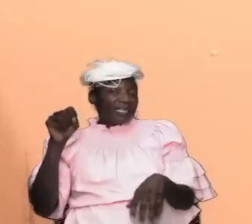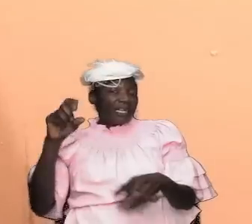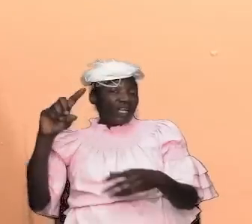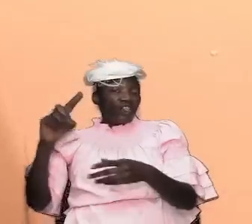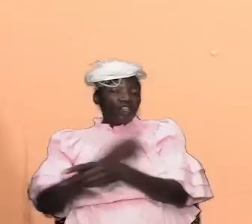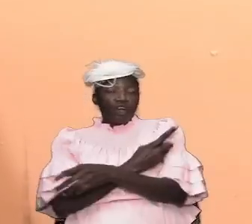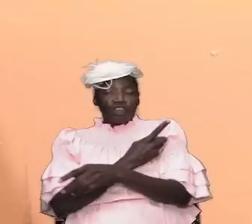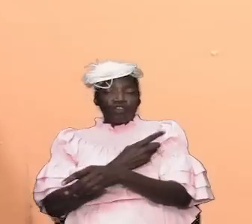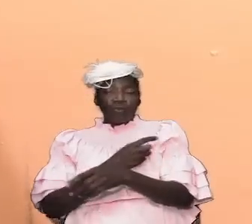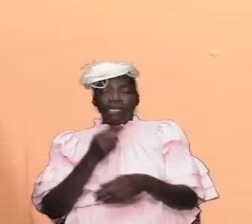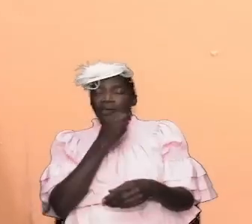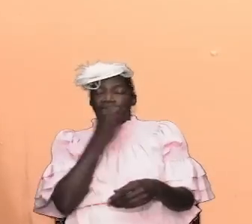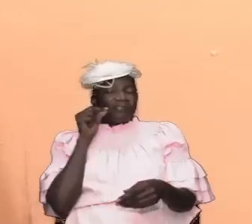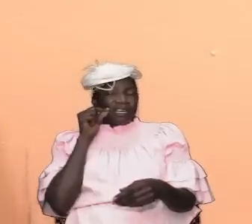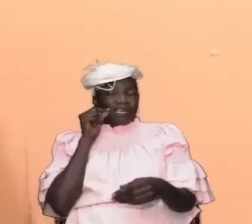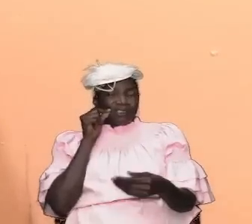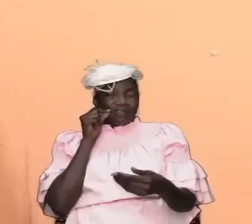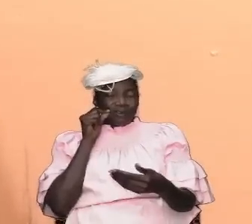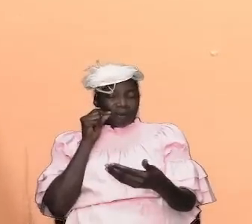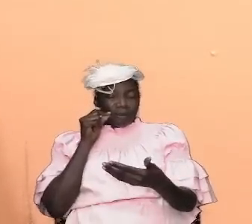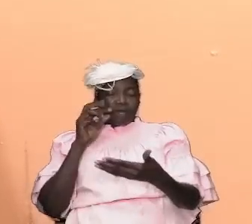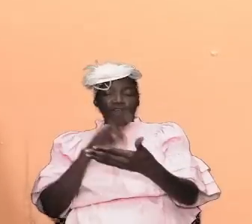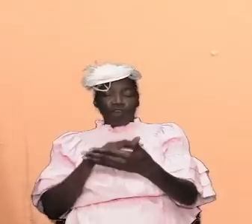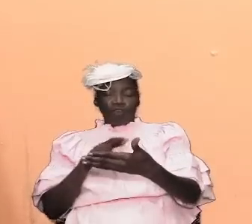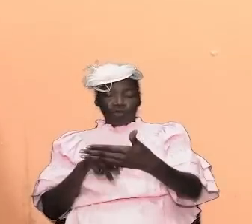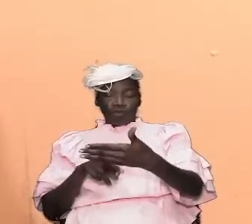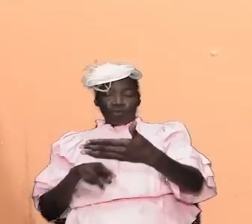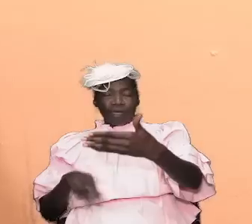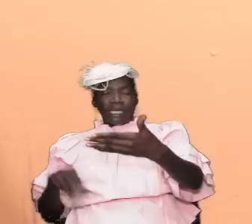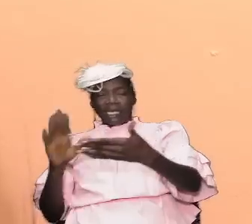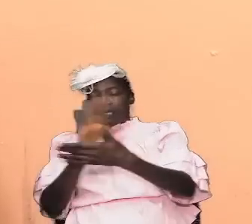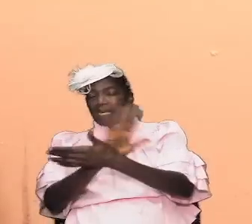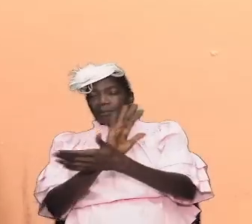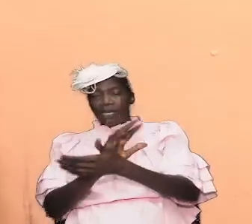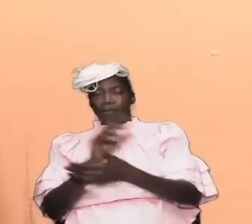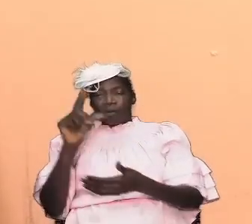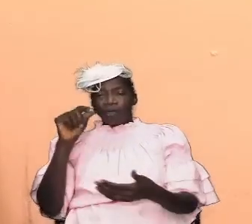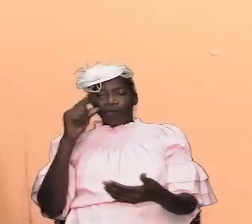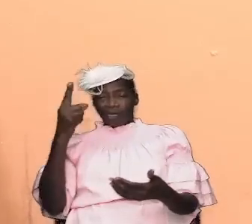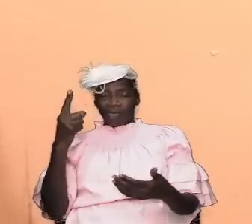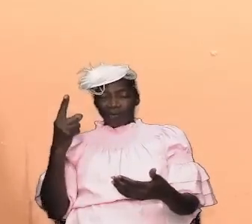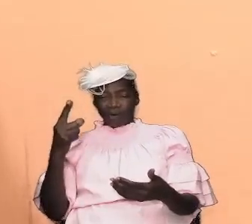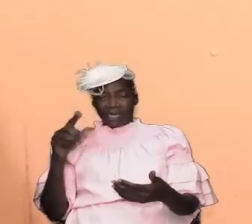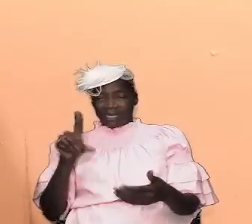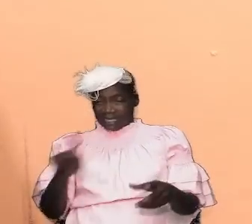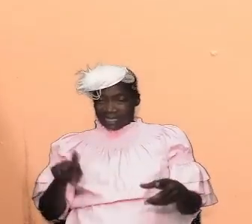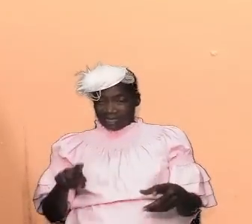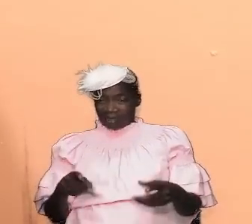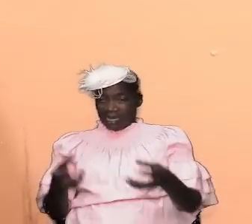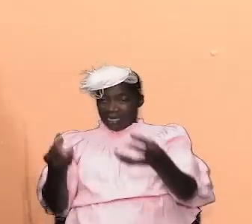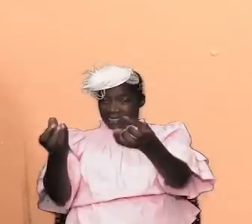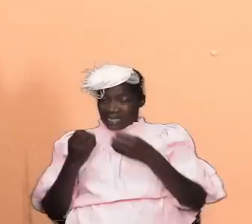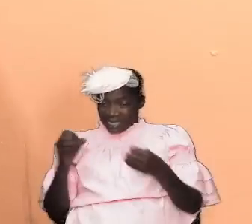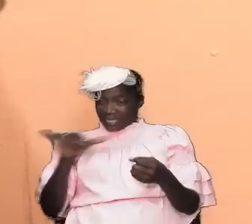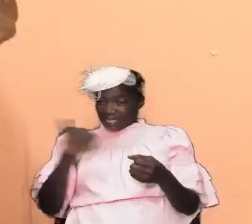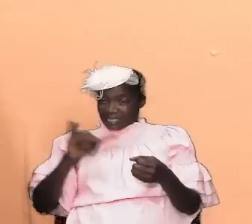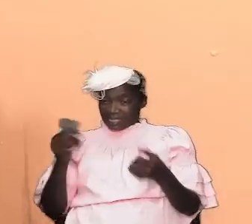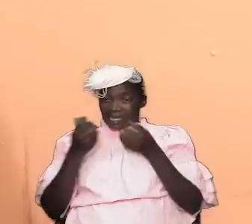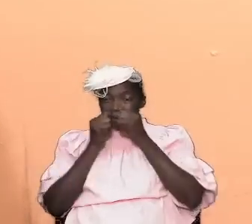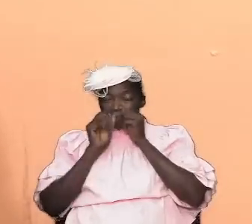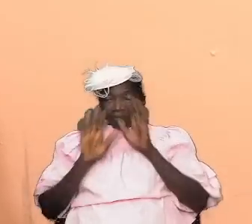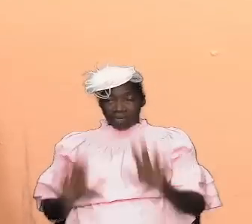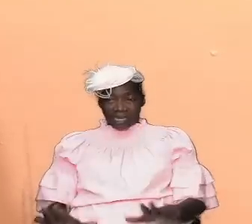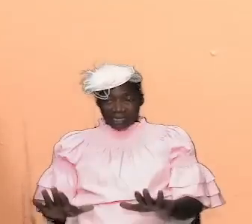fast from reading the greener and have 21 days of that and you're going to get the same blessing that in terms of